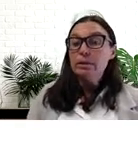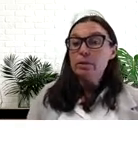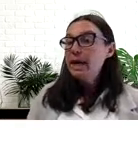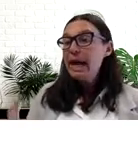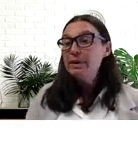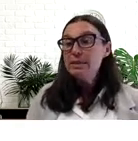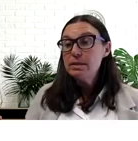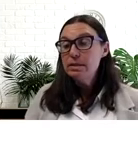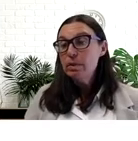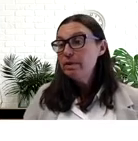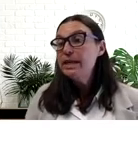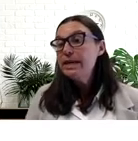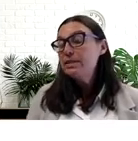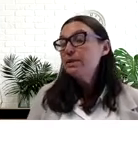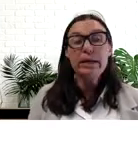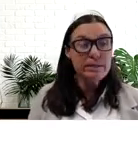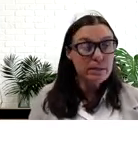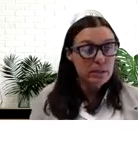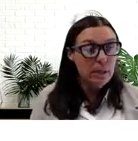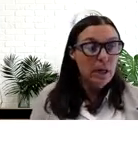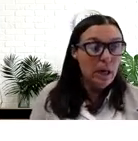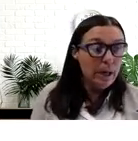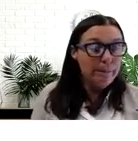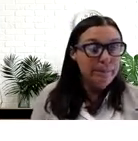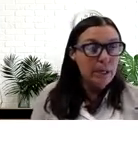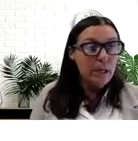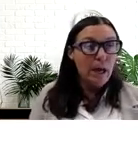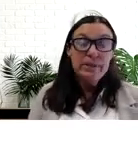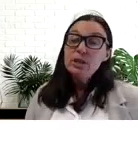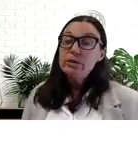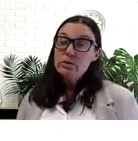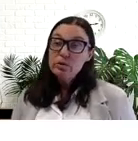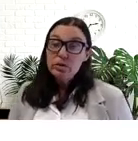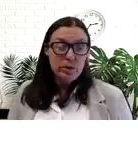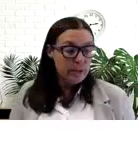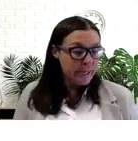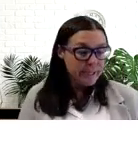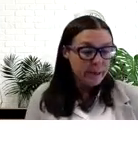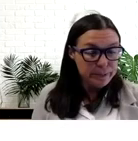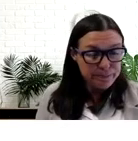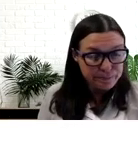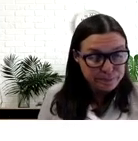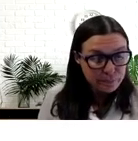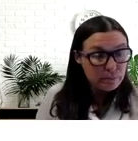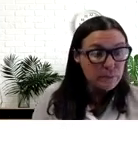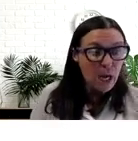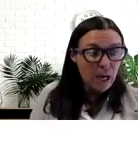So what happens when we find out something else? I'm going to share with you the truth that I discovered.